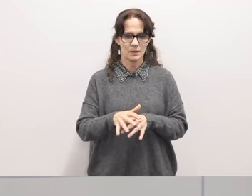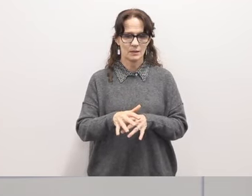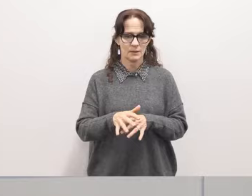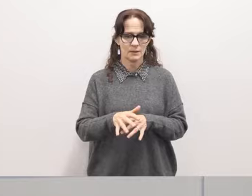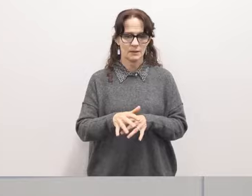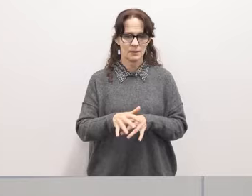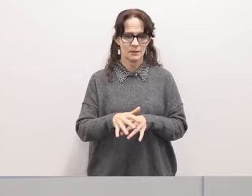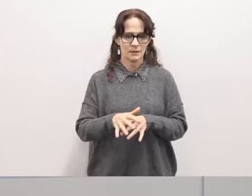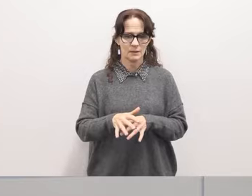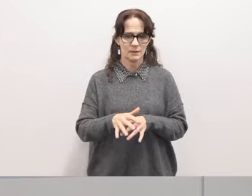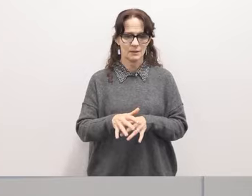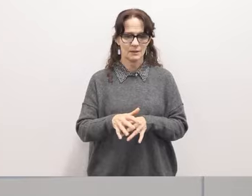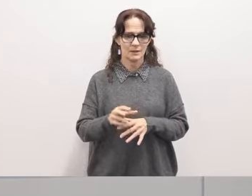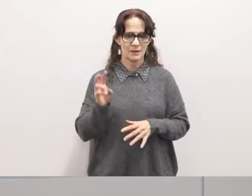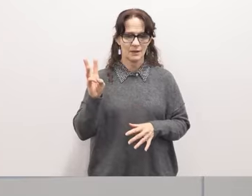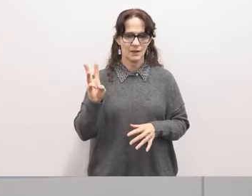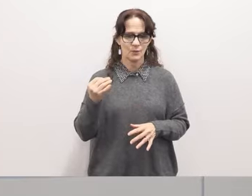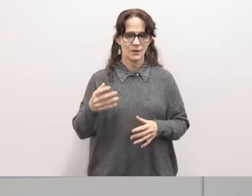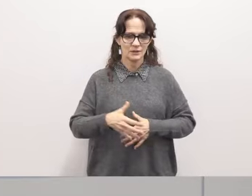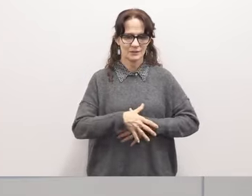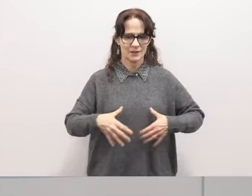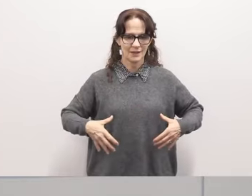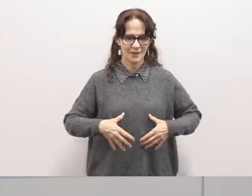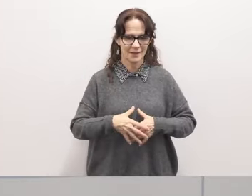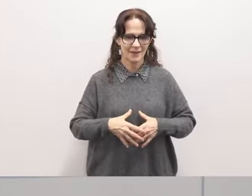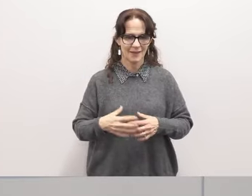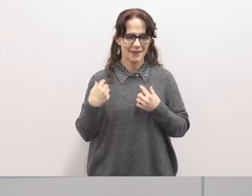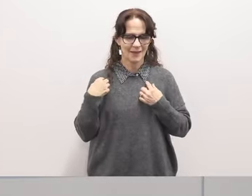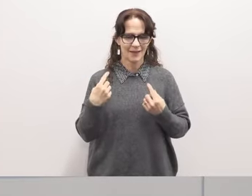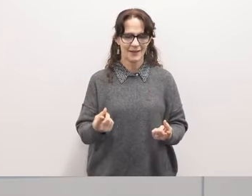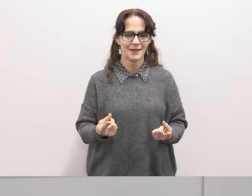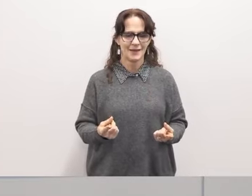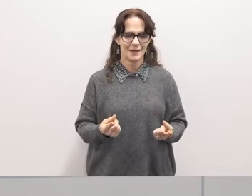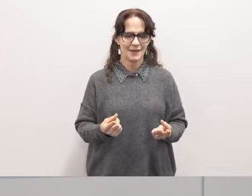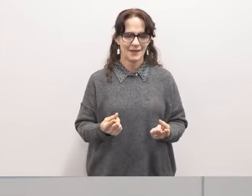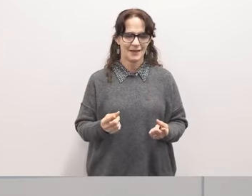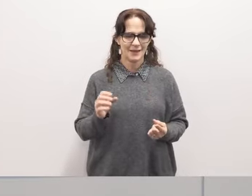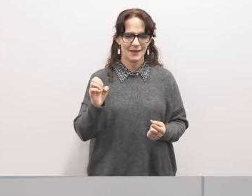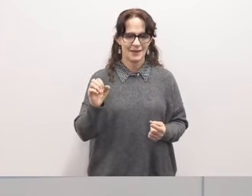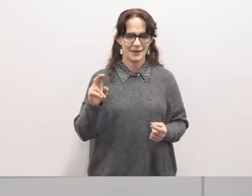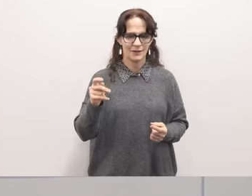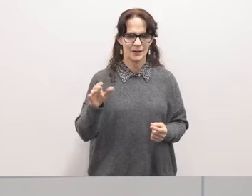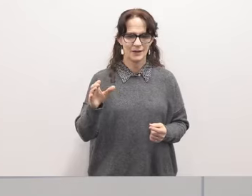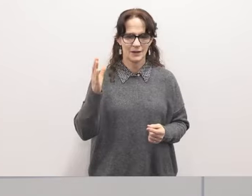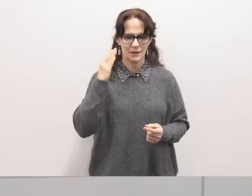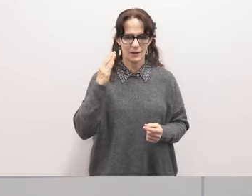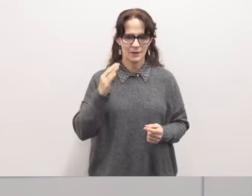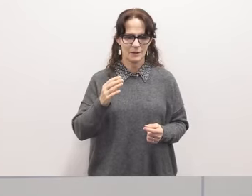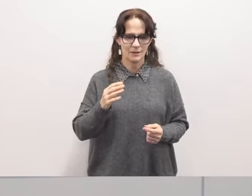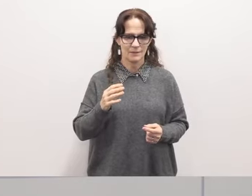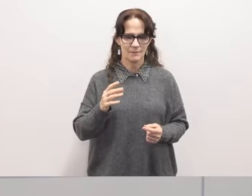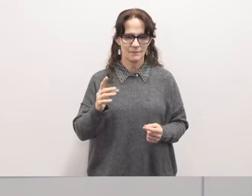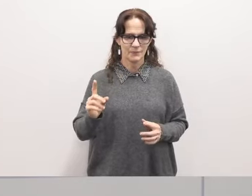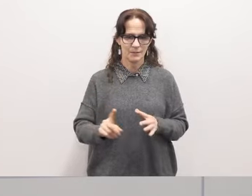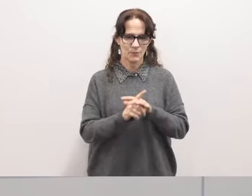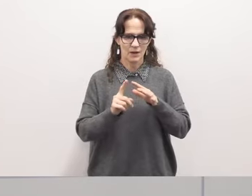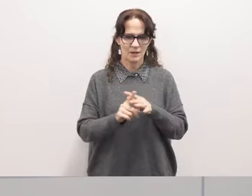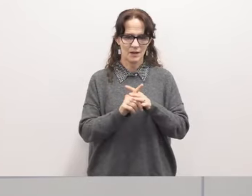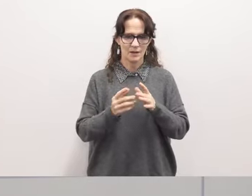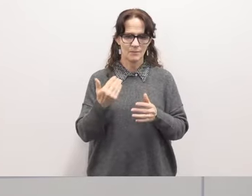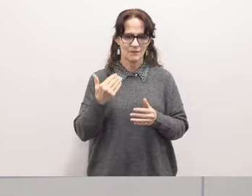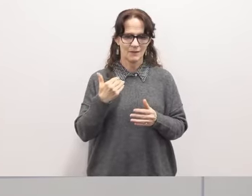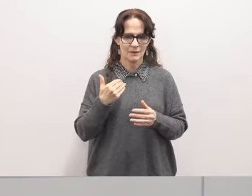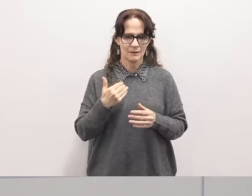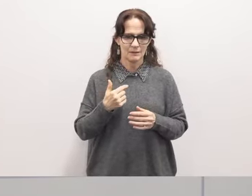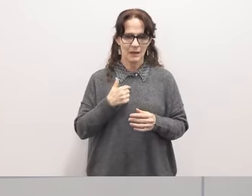had a wilson logo on the front and since as eric knows and other people know it's been brought up uh before i went